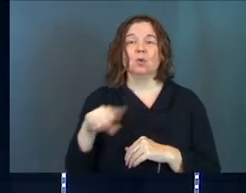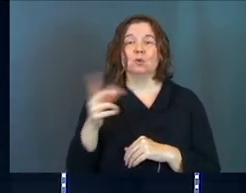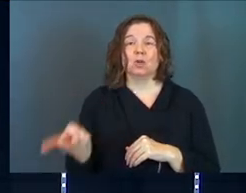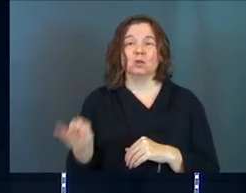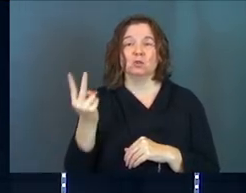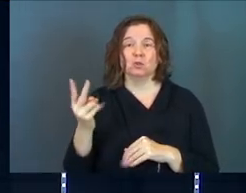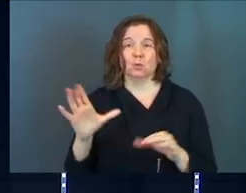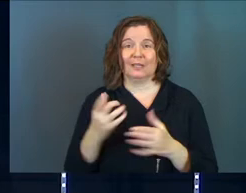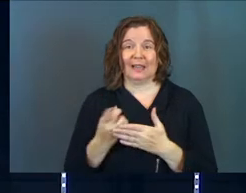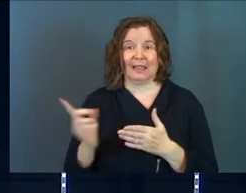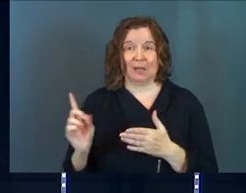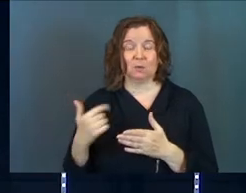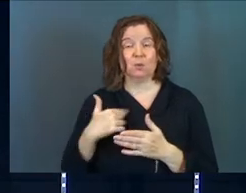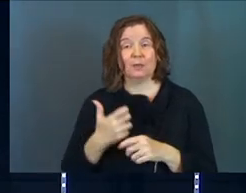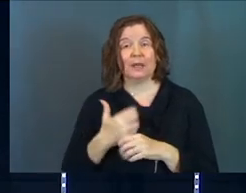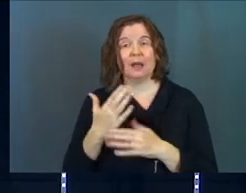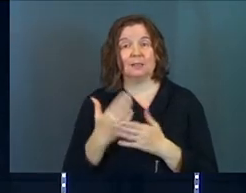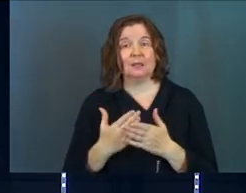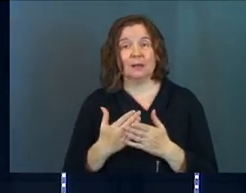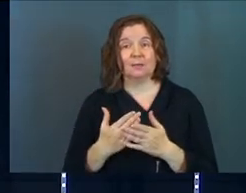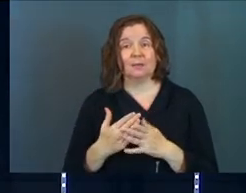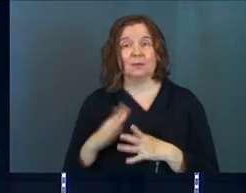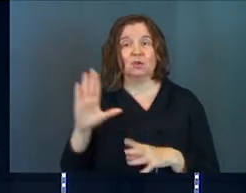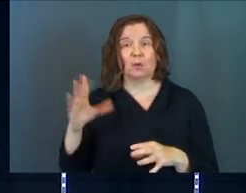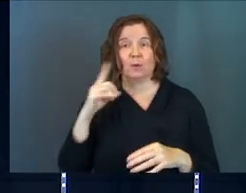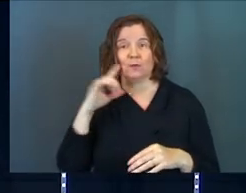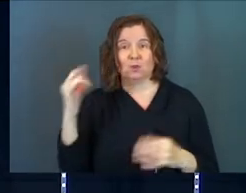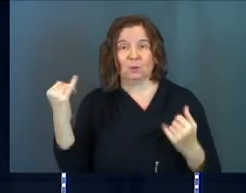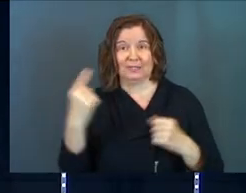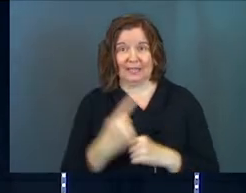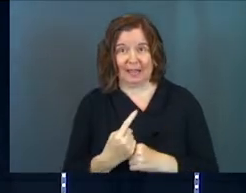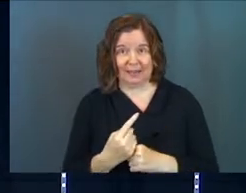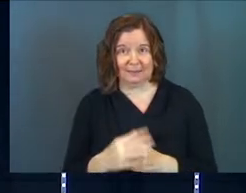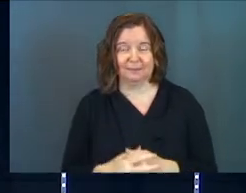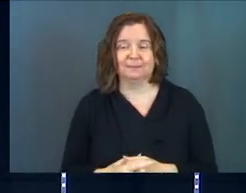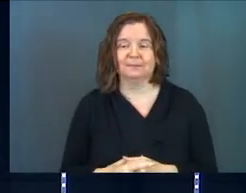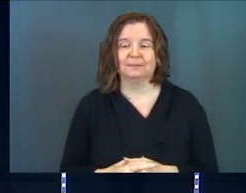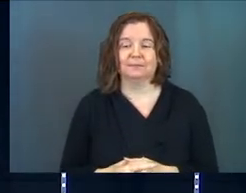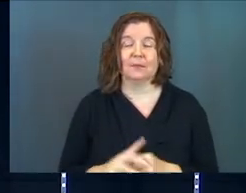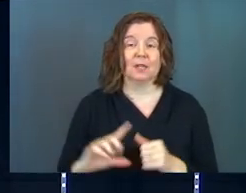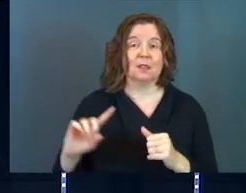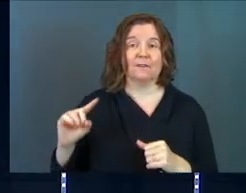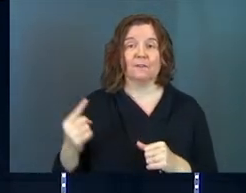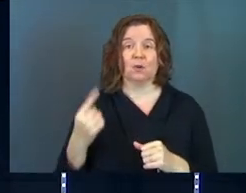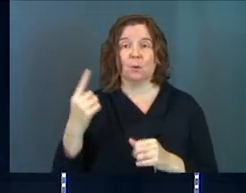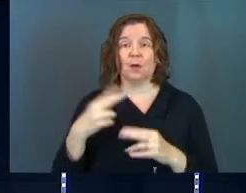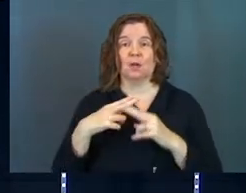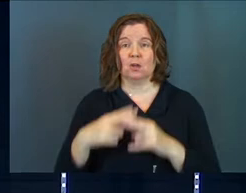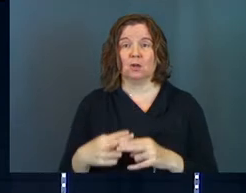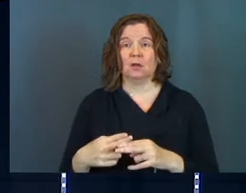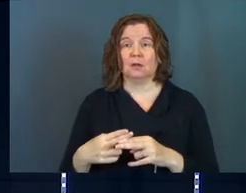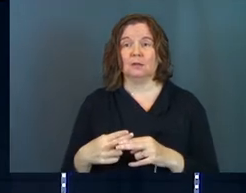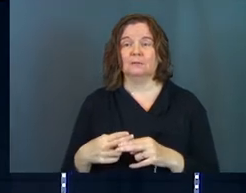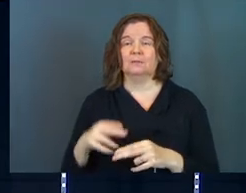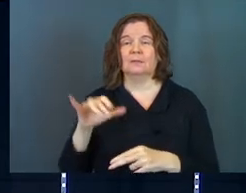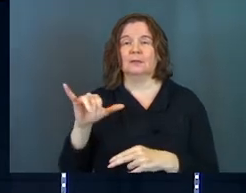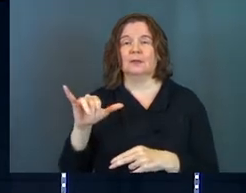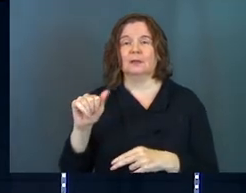those are the two that we did last week. So we got some, we got some great ones for you today. The first one is called yadah.